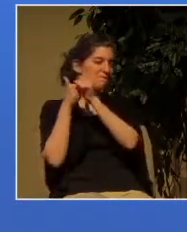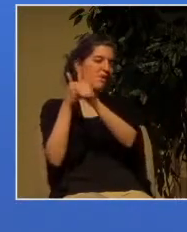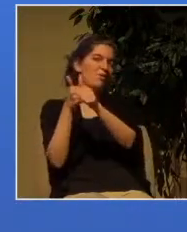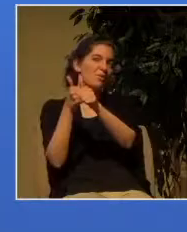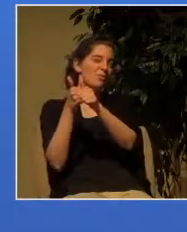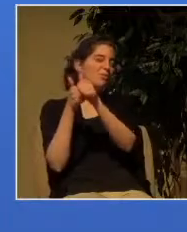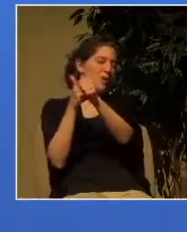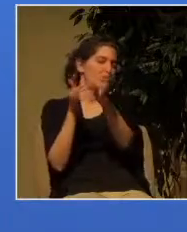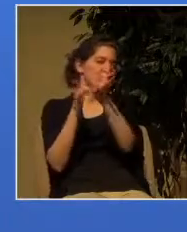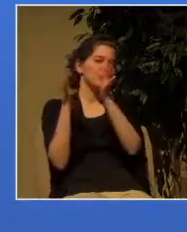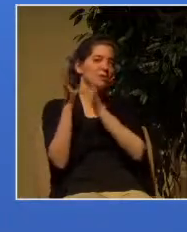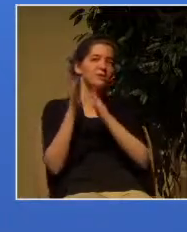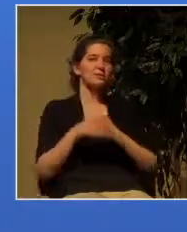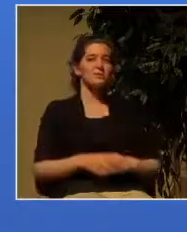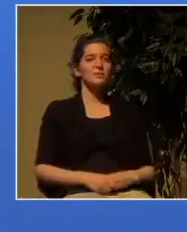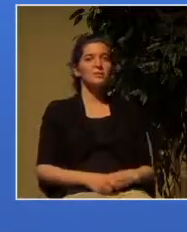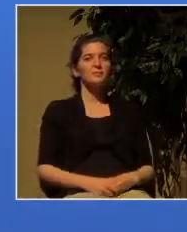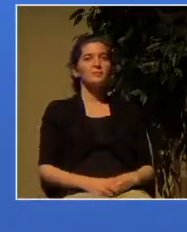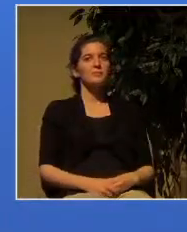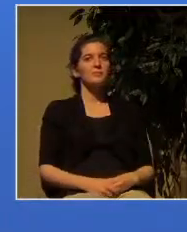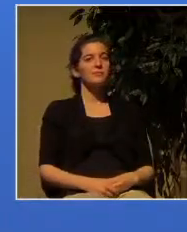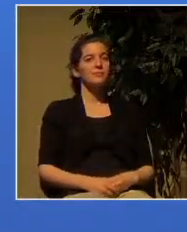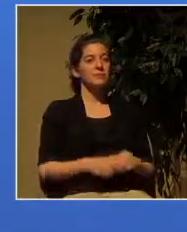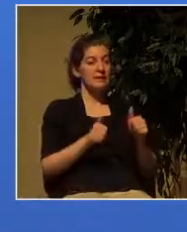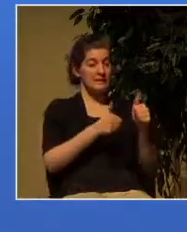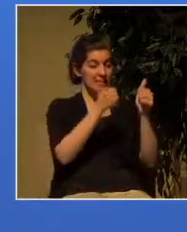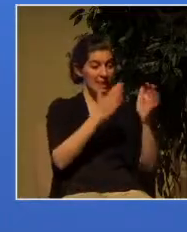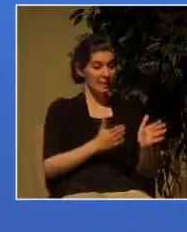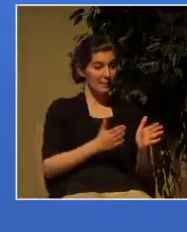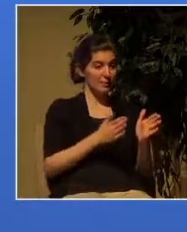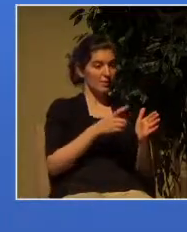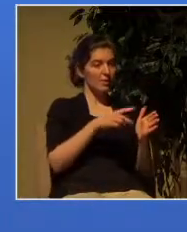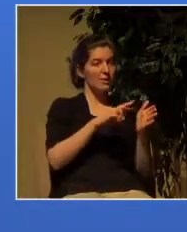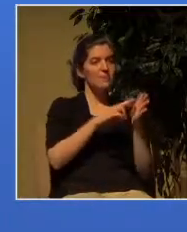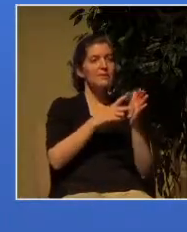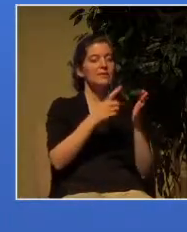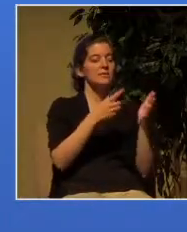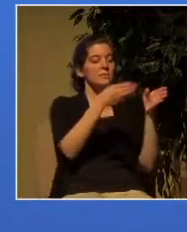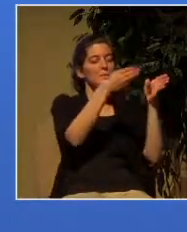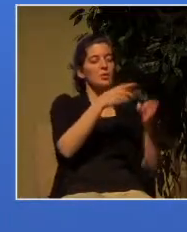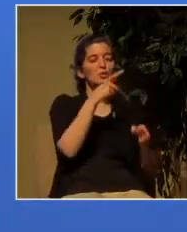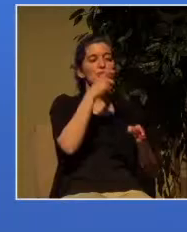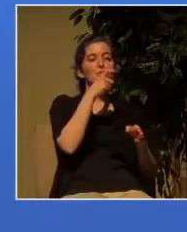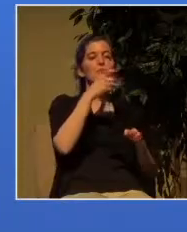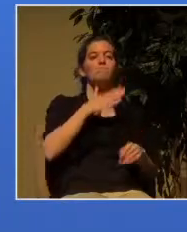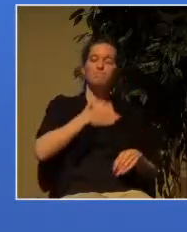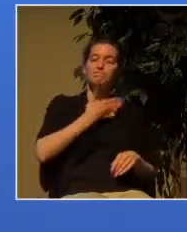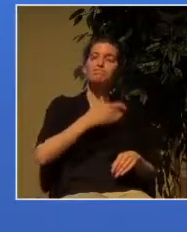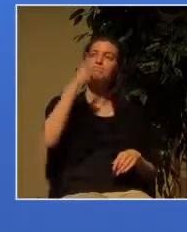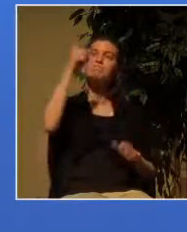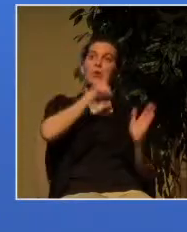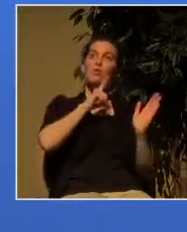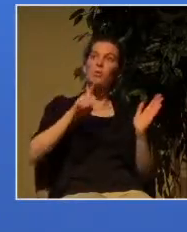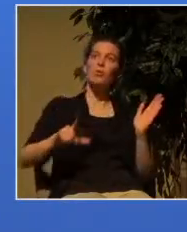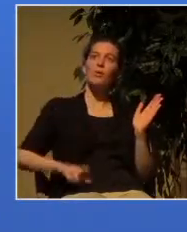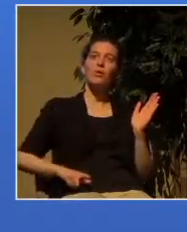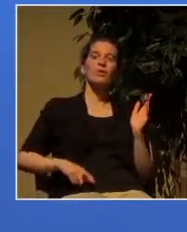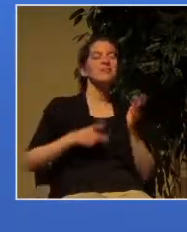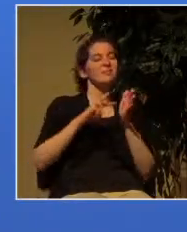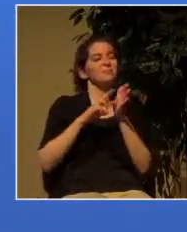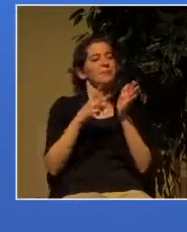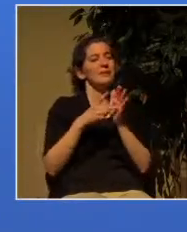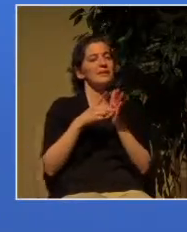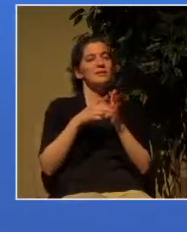a follower of Jesus is to confess that he is Lord that is to say he is the one ordained of God